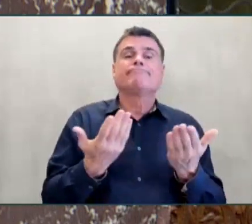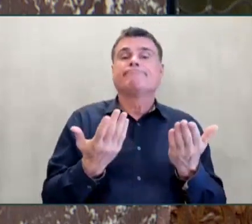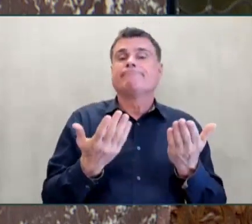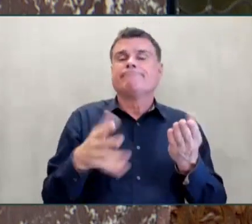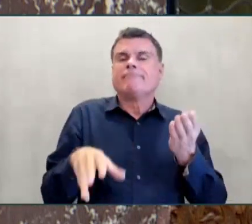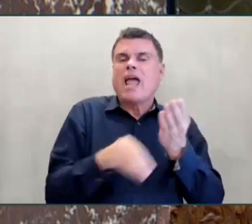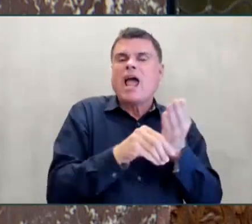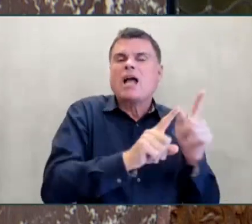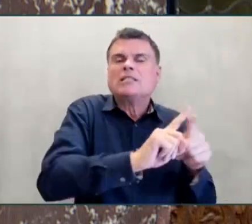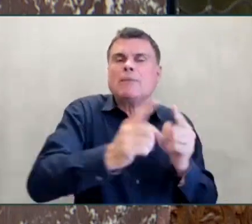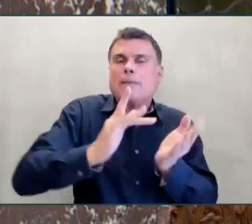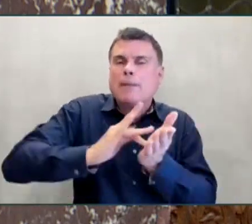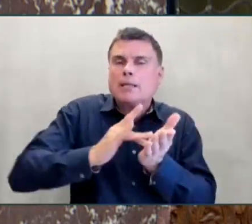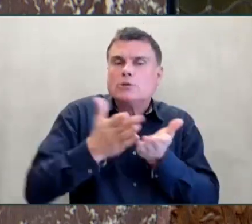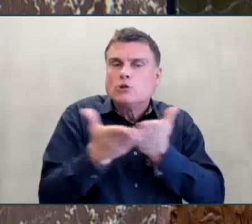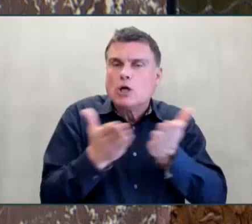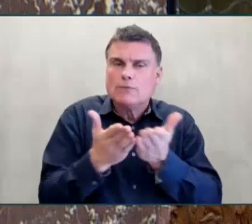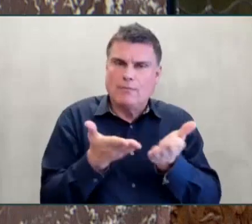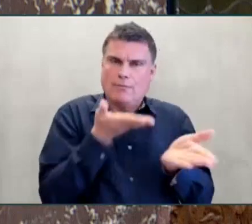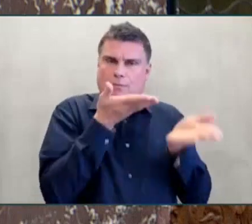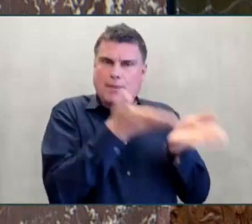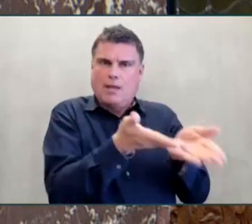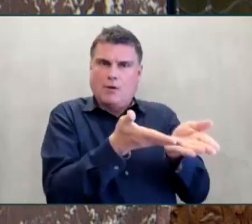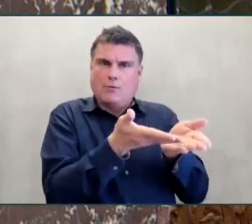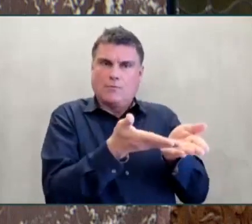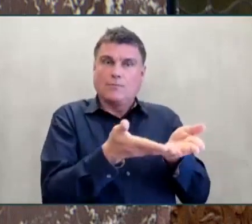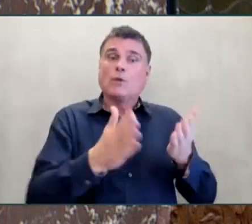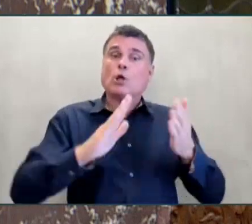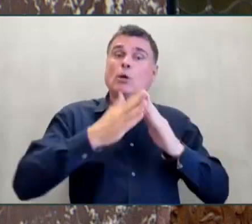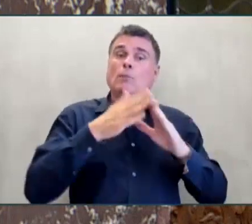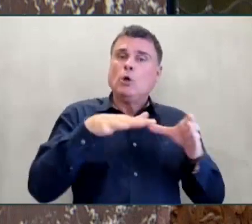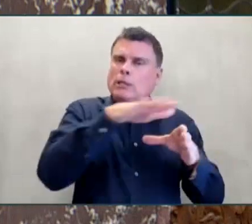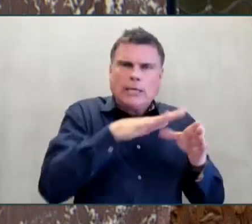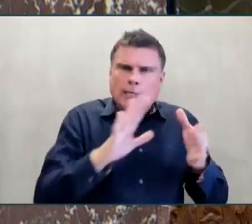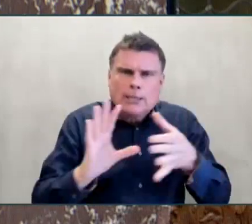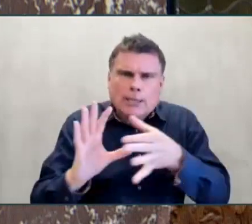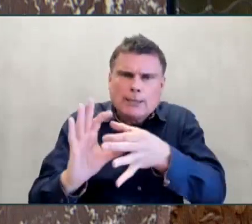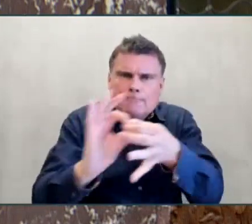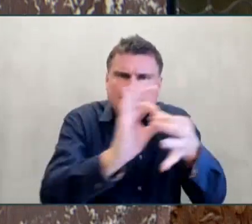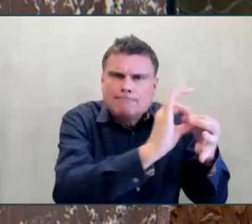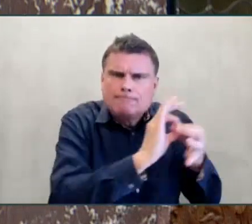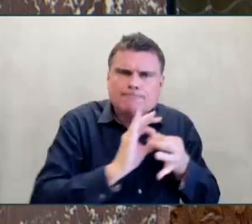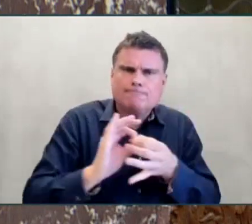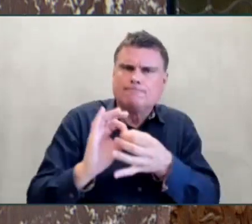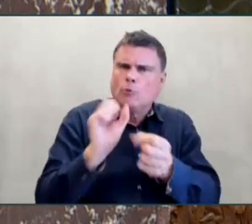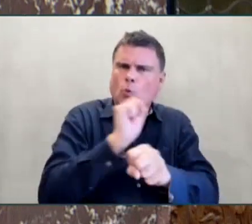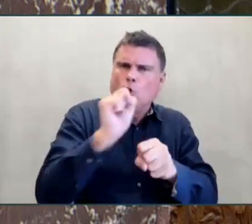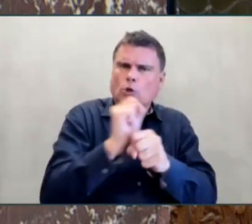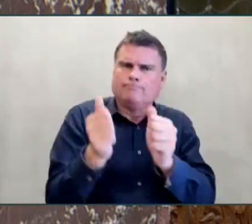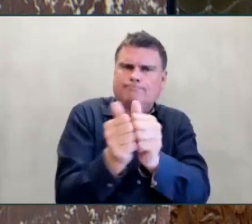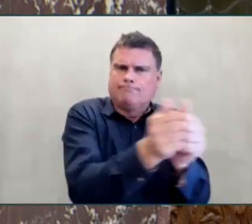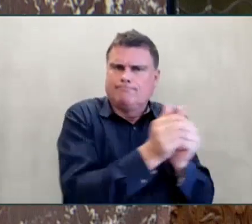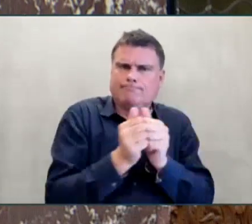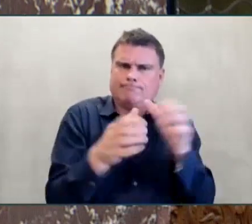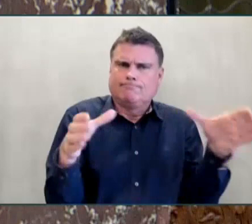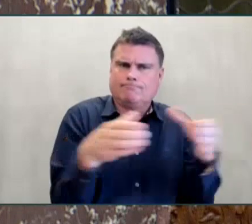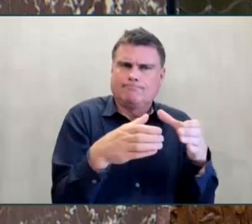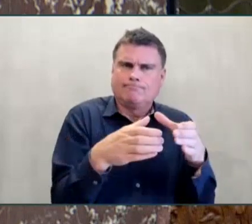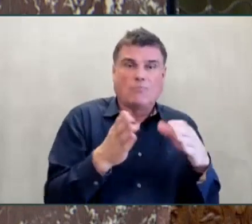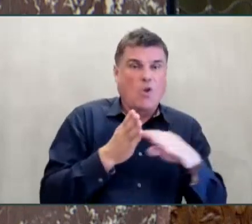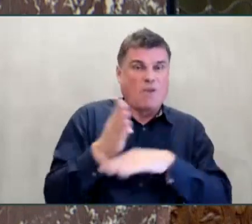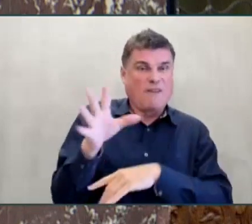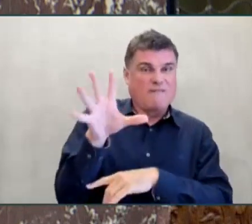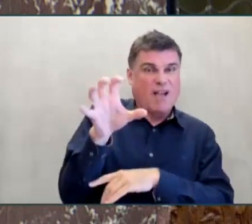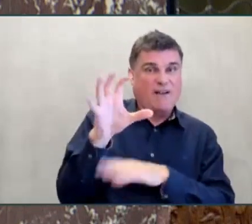a deeply passionate community and the contributions of over 500 Bowen Island families, they raised $6 million